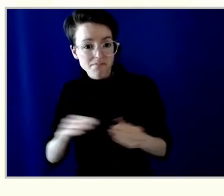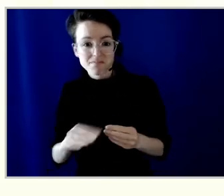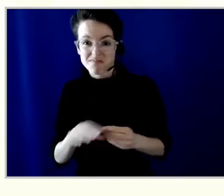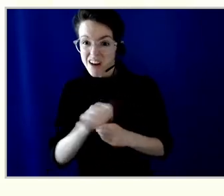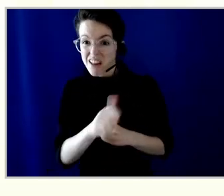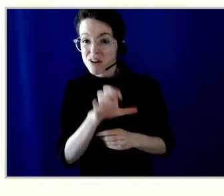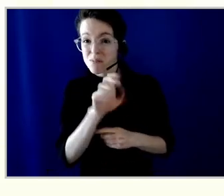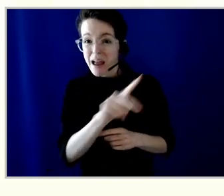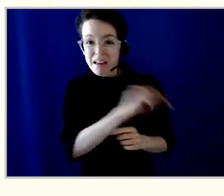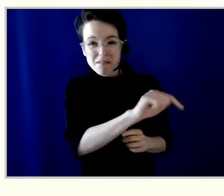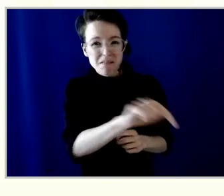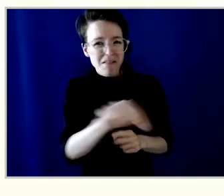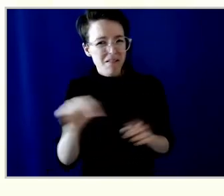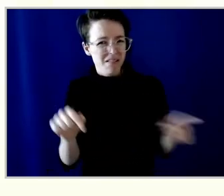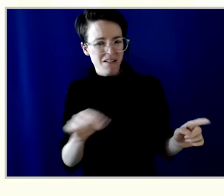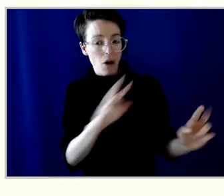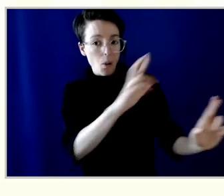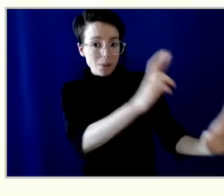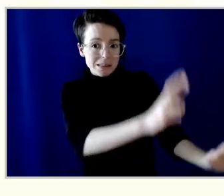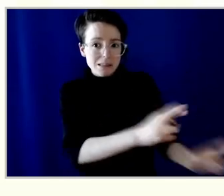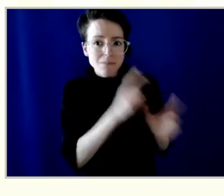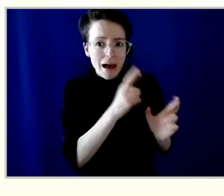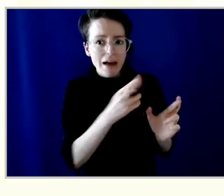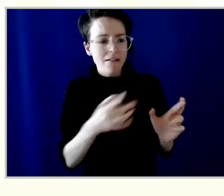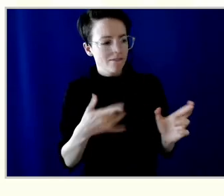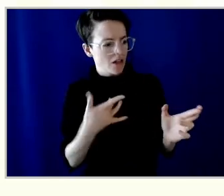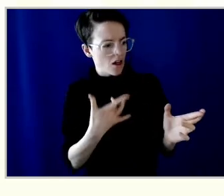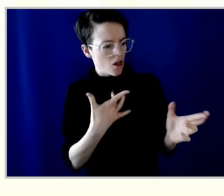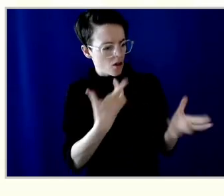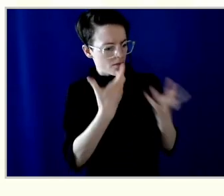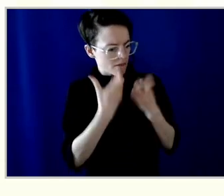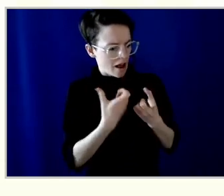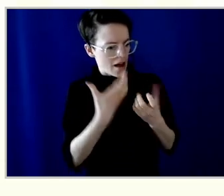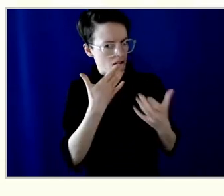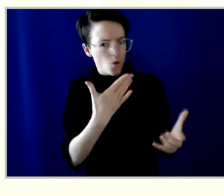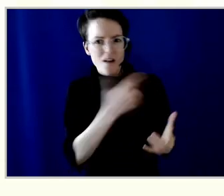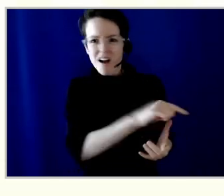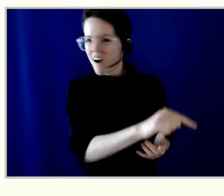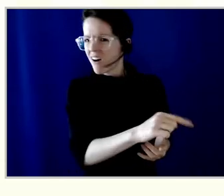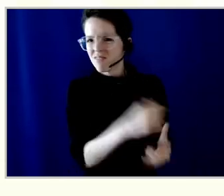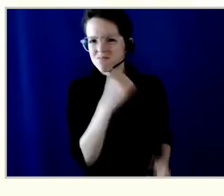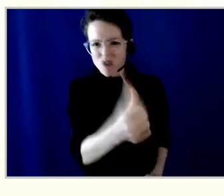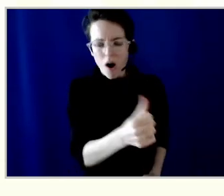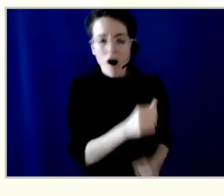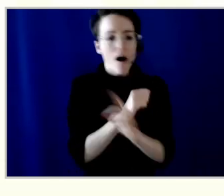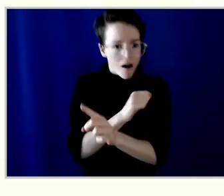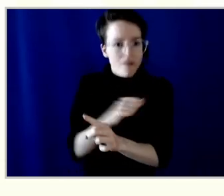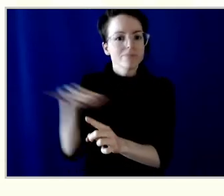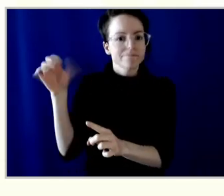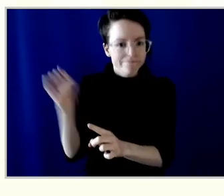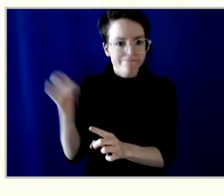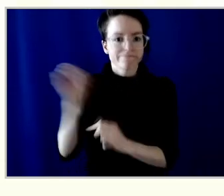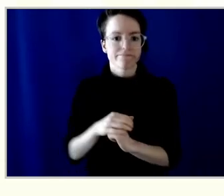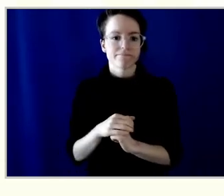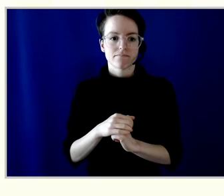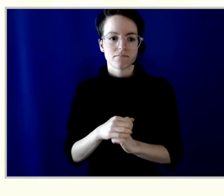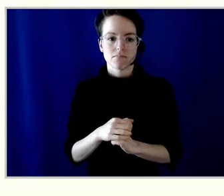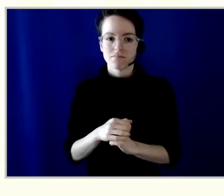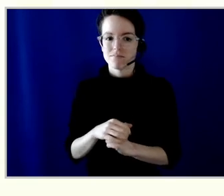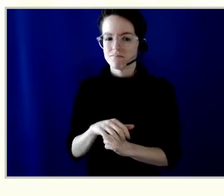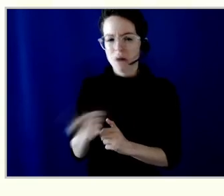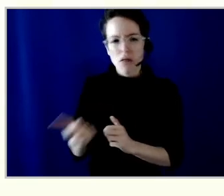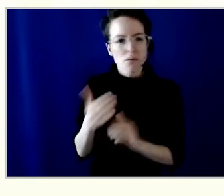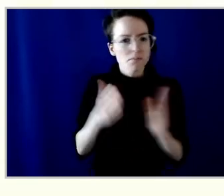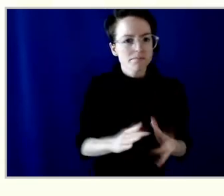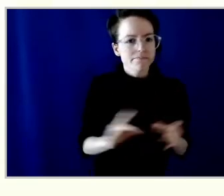that type of respect and gratitude. It's a welcoming atmosphere like there's no judgment from anyone